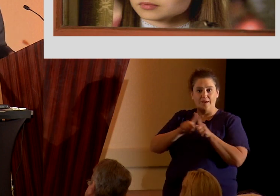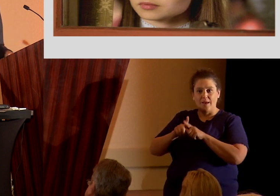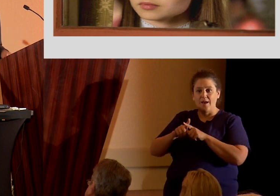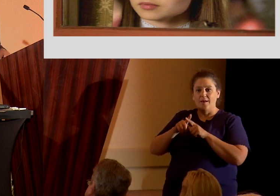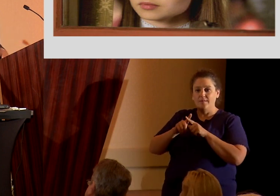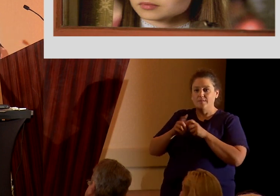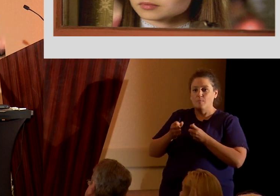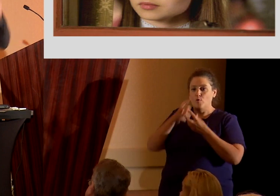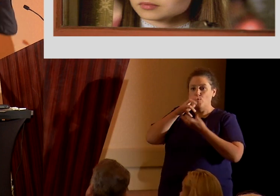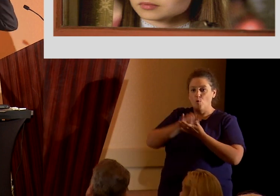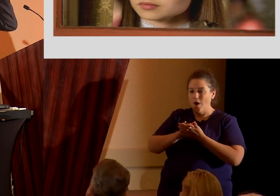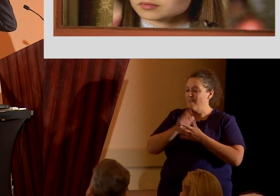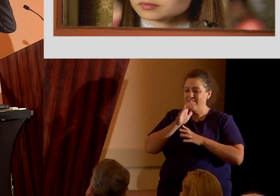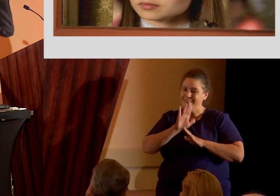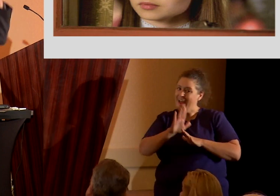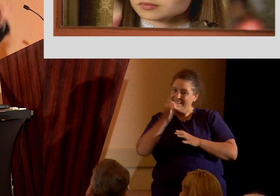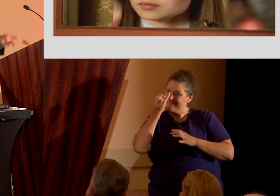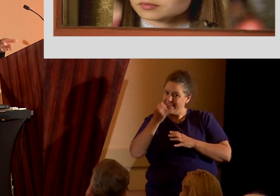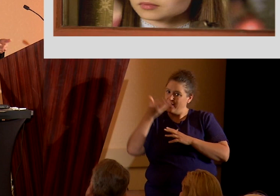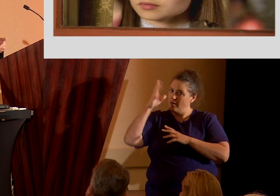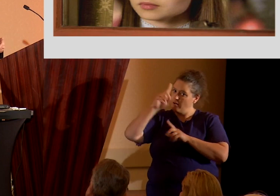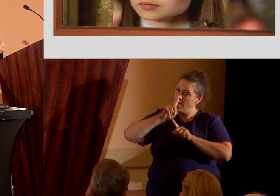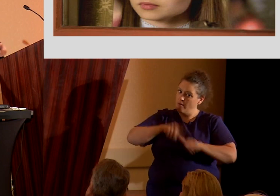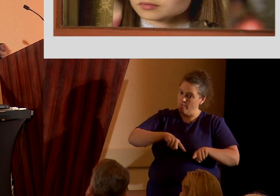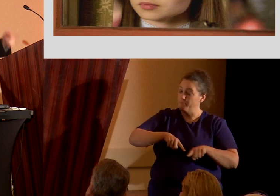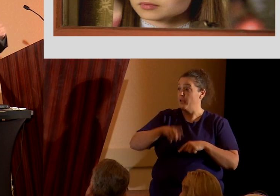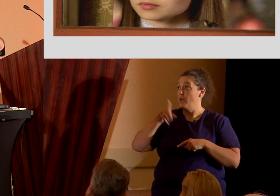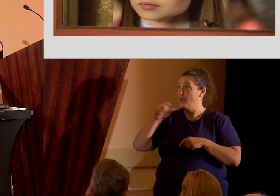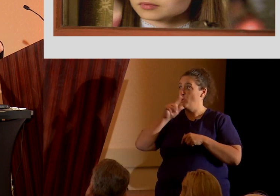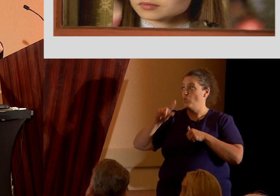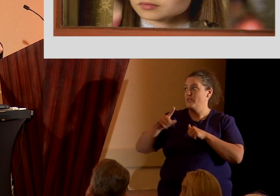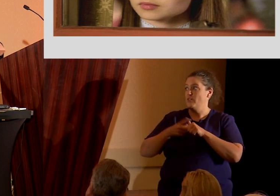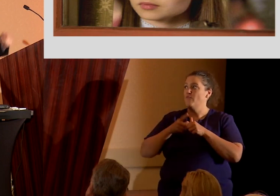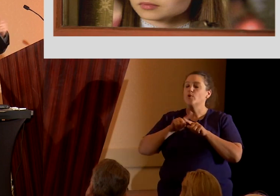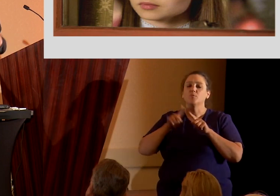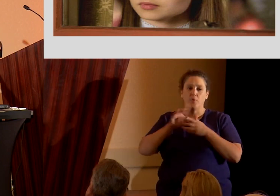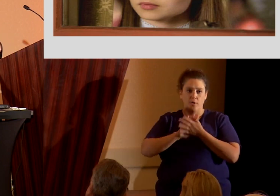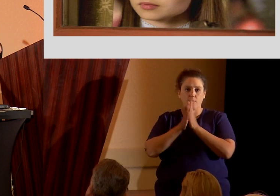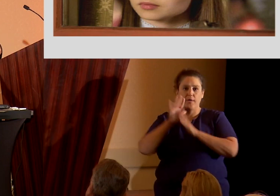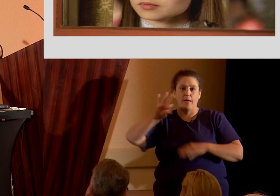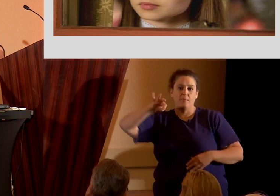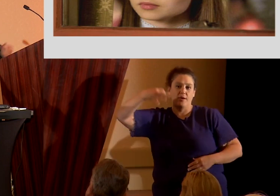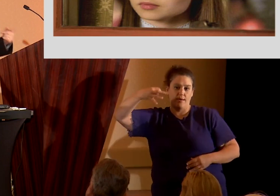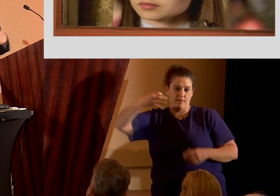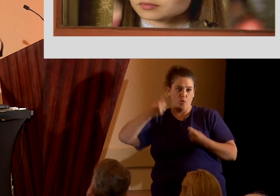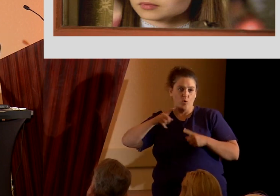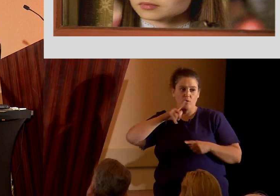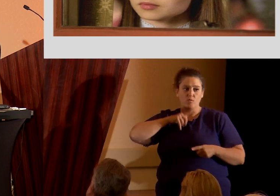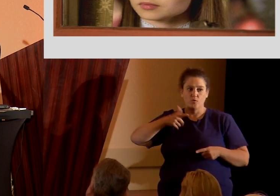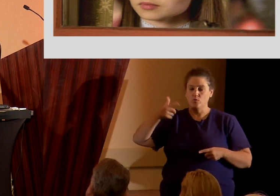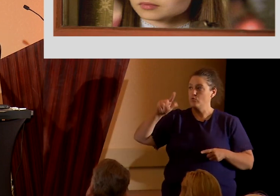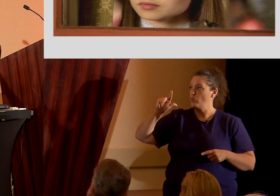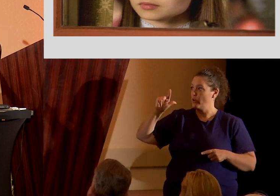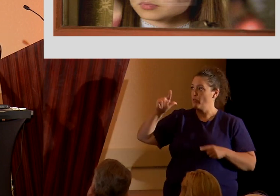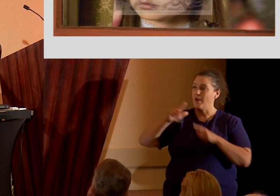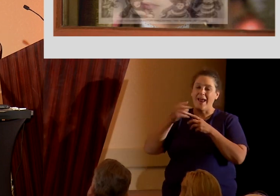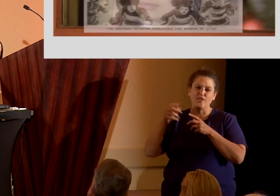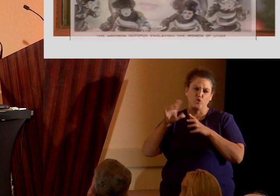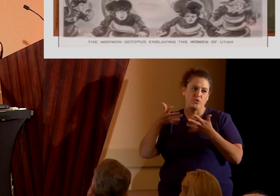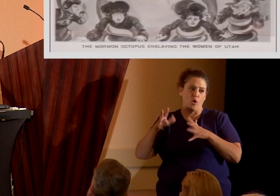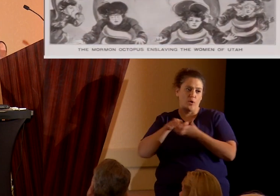made him do it. Well, she wasn't the first, but she did become Smith's ninth wife at age 23, when she was married to someone else.